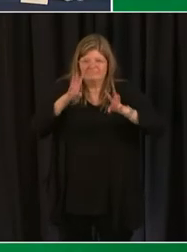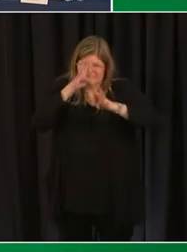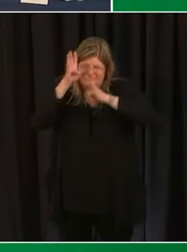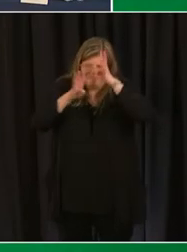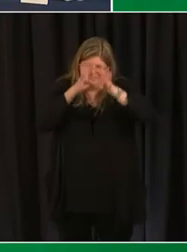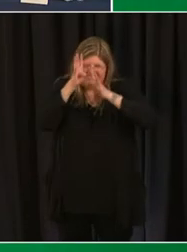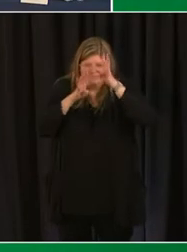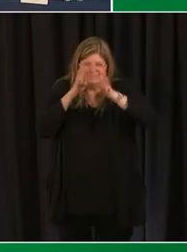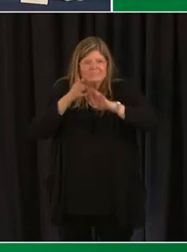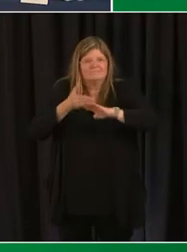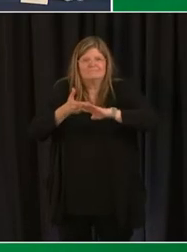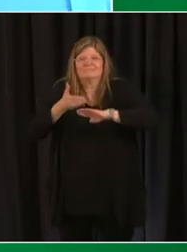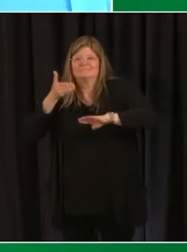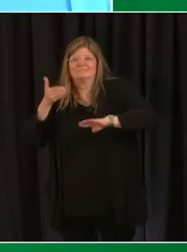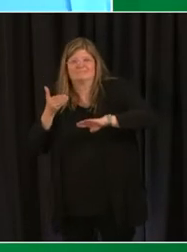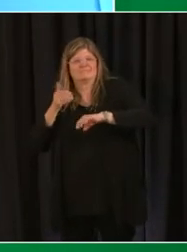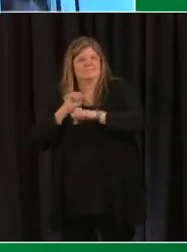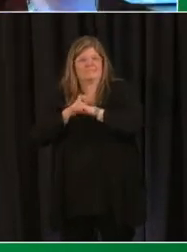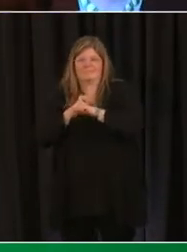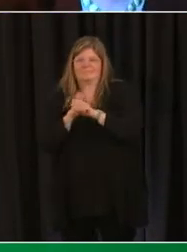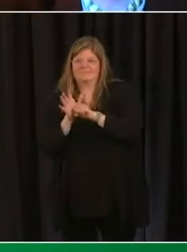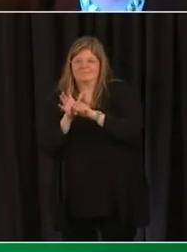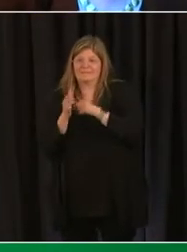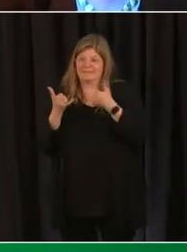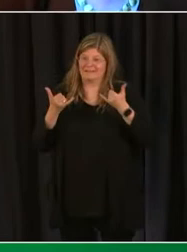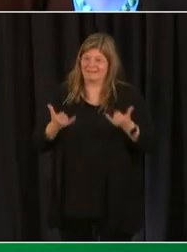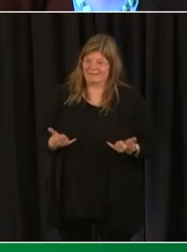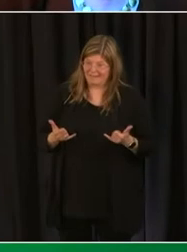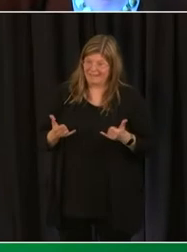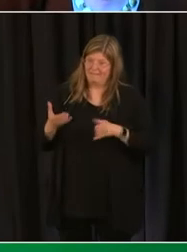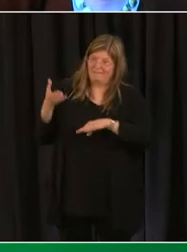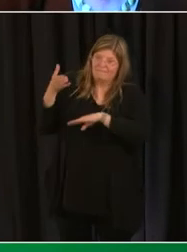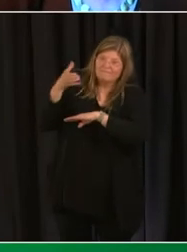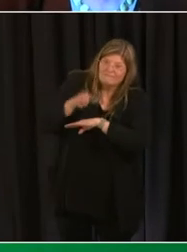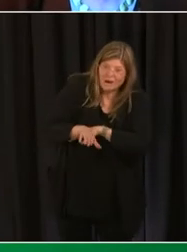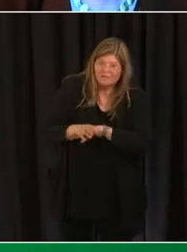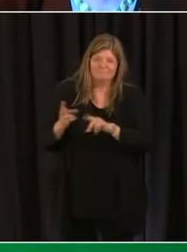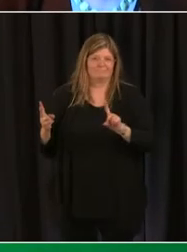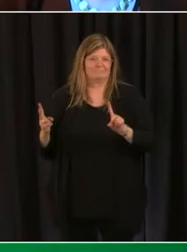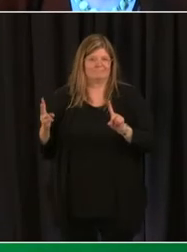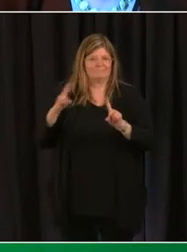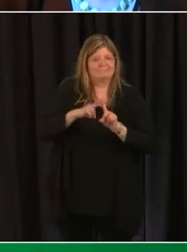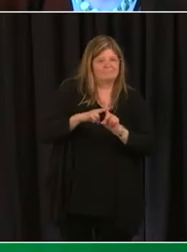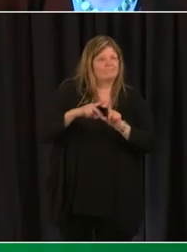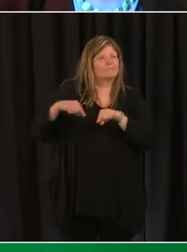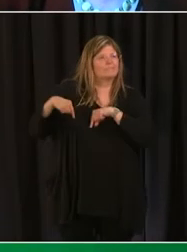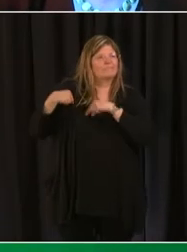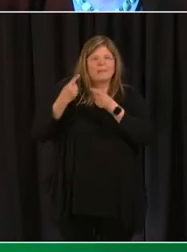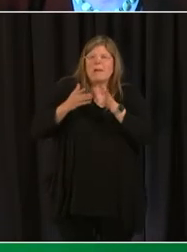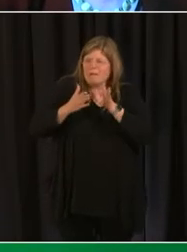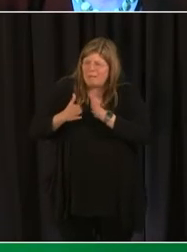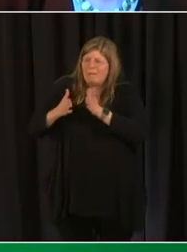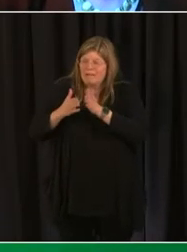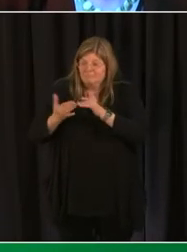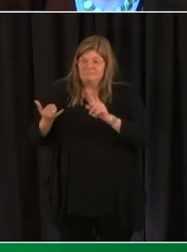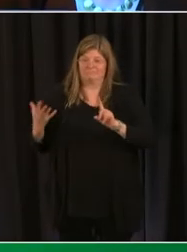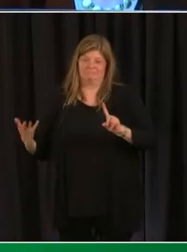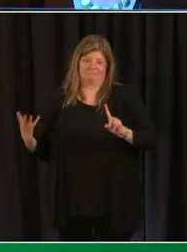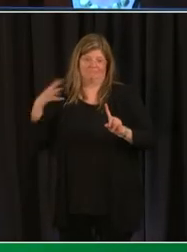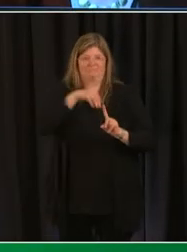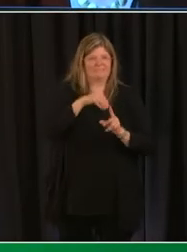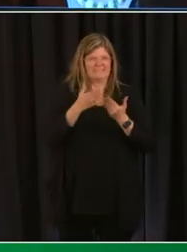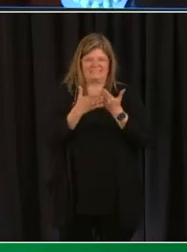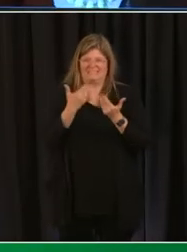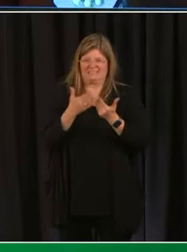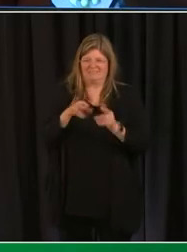more so during this virtual learning time so on Thursday February 25th we held a professional development event called the